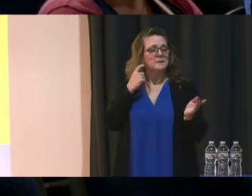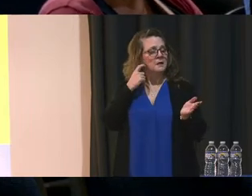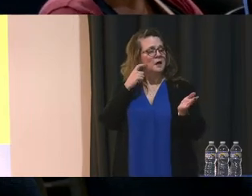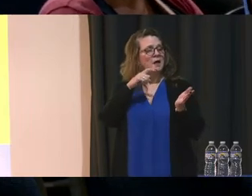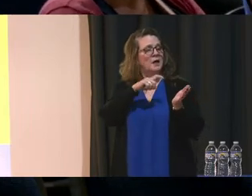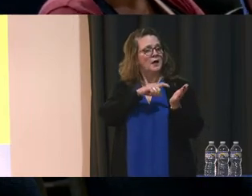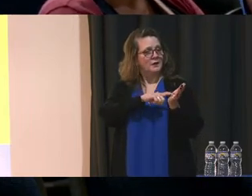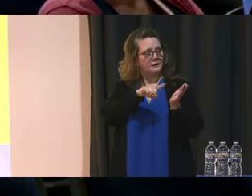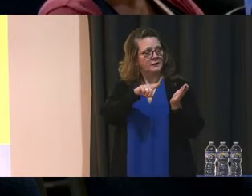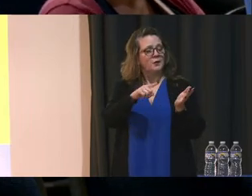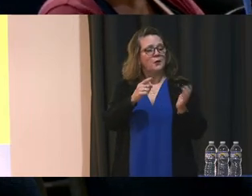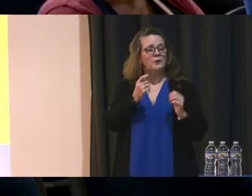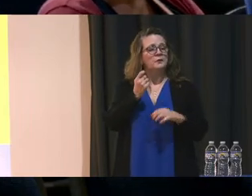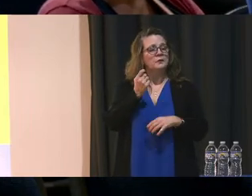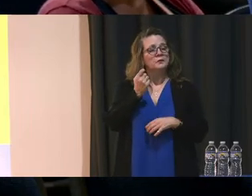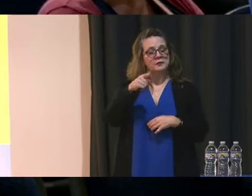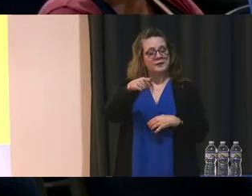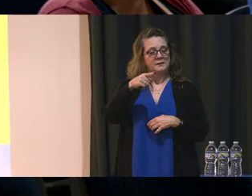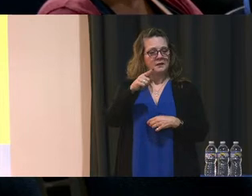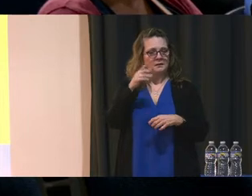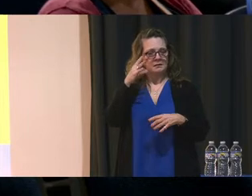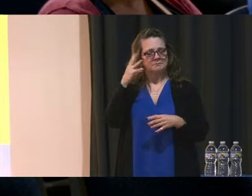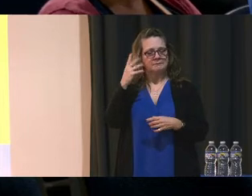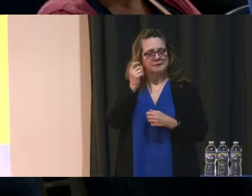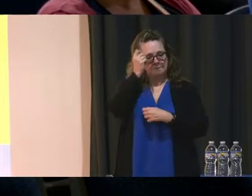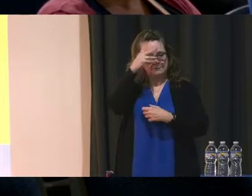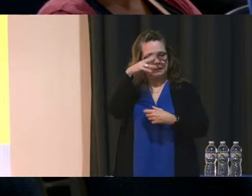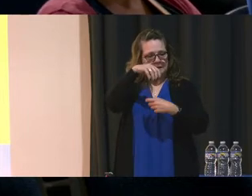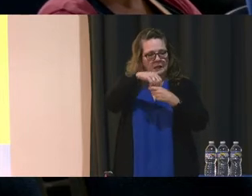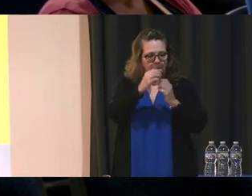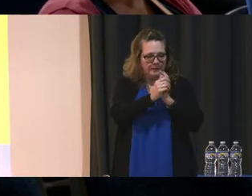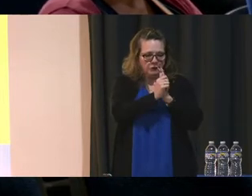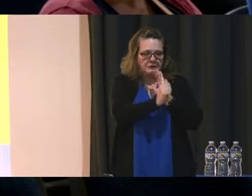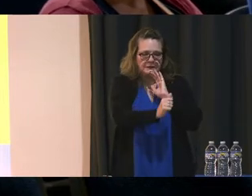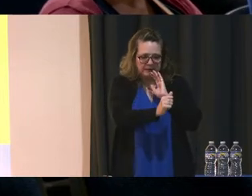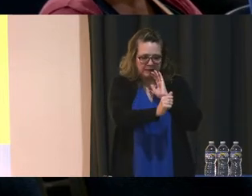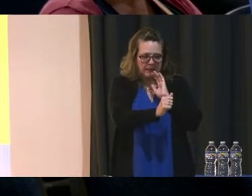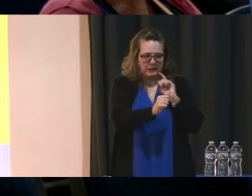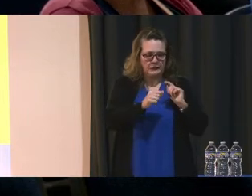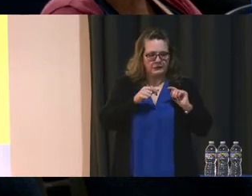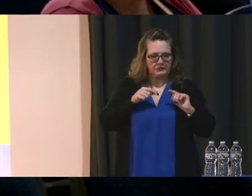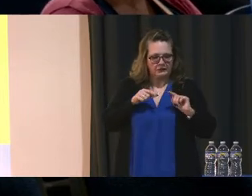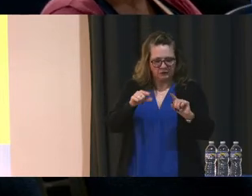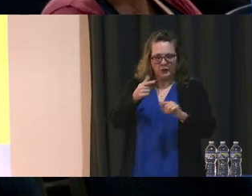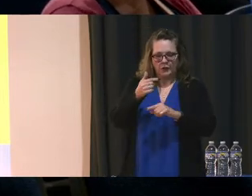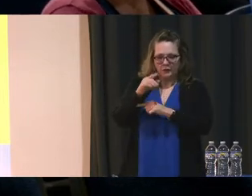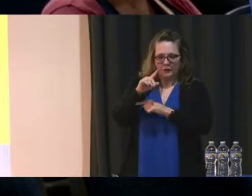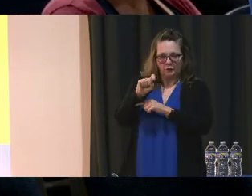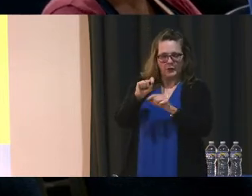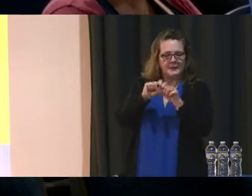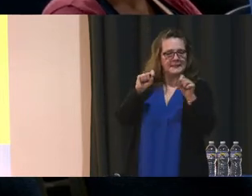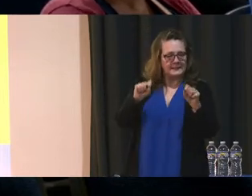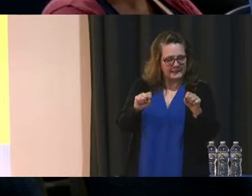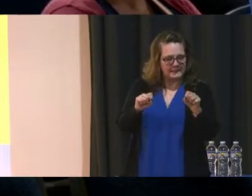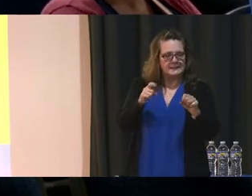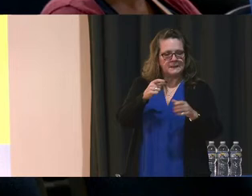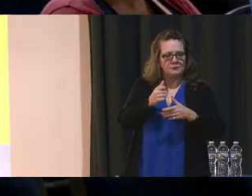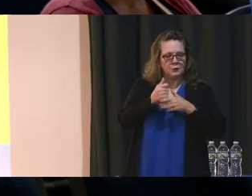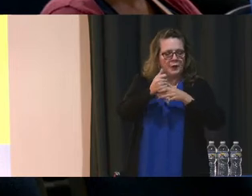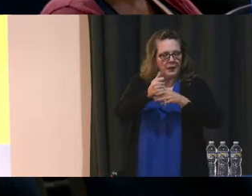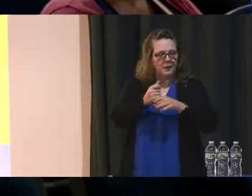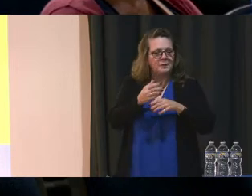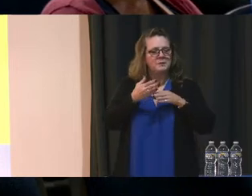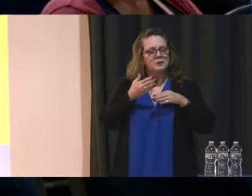competencies and skills. And for me, that aligns directly with a grading system that speaks to a learning progression and a learning continuum.